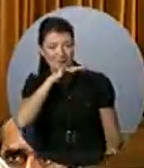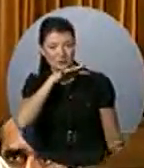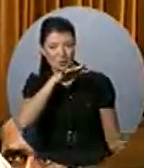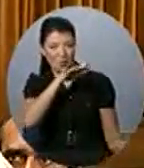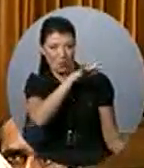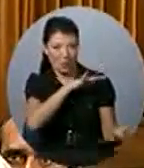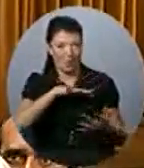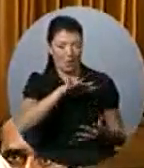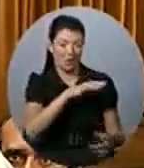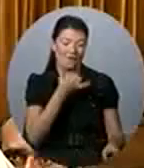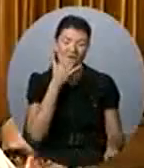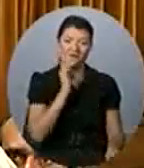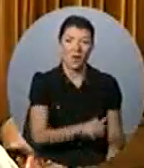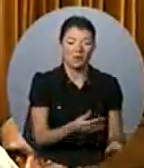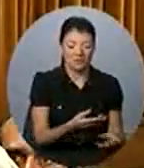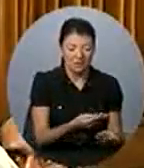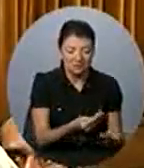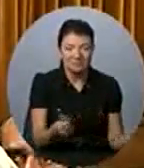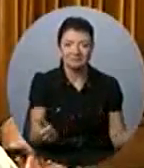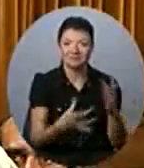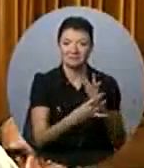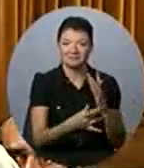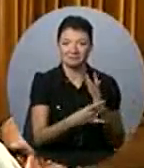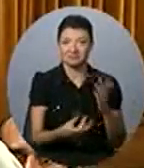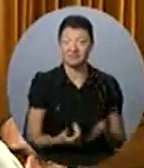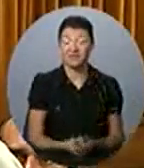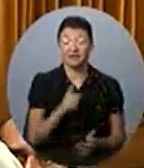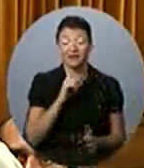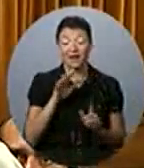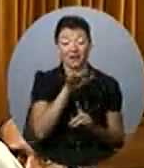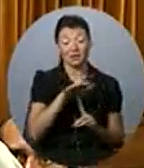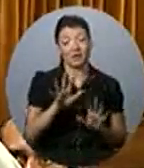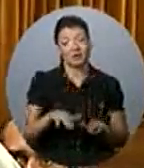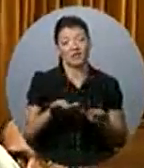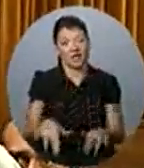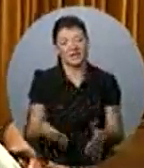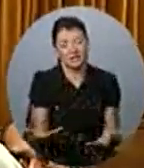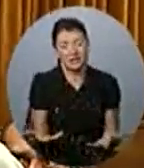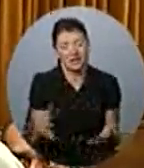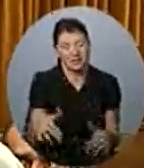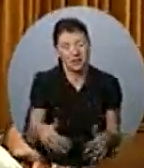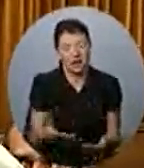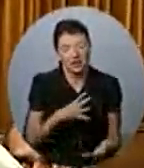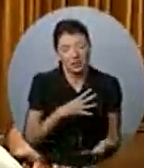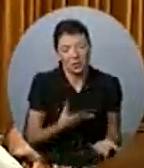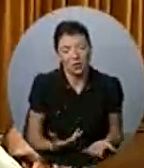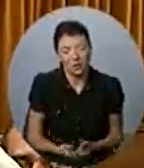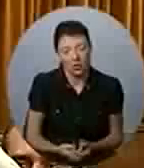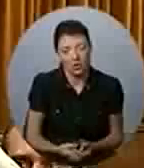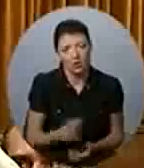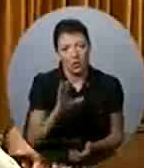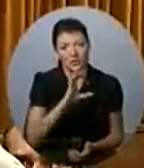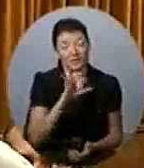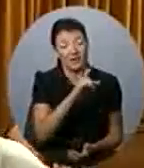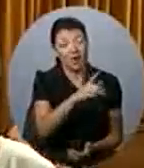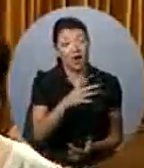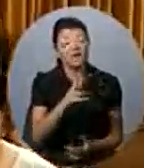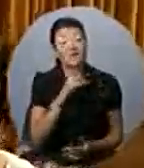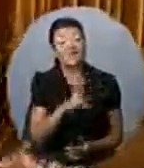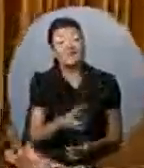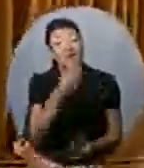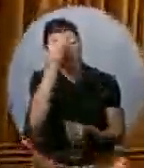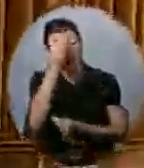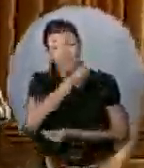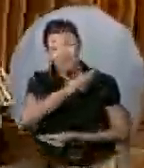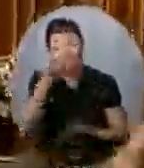Cutbacks will have an impact on the quality of our environment. Why are the Conservatives not telling Canadians the